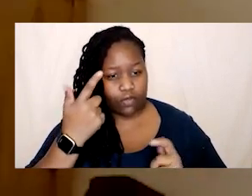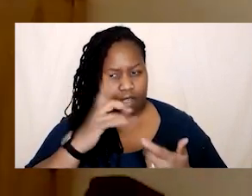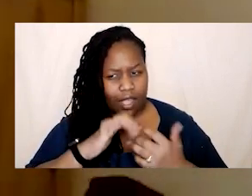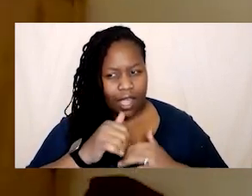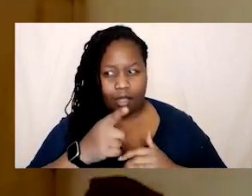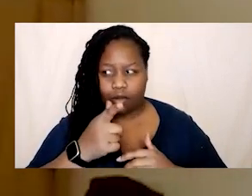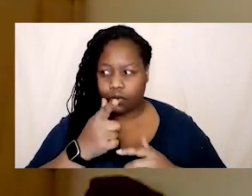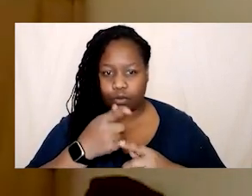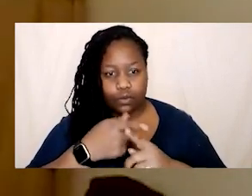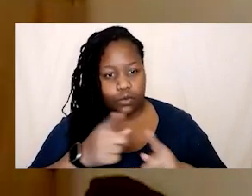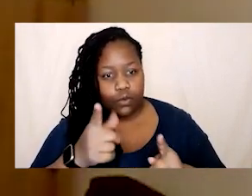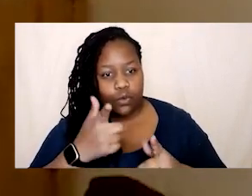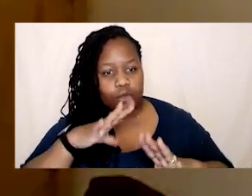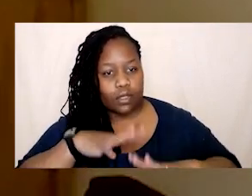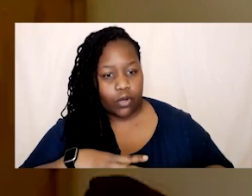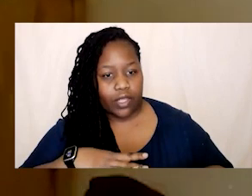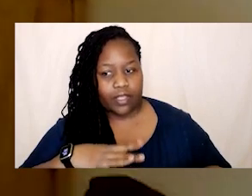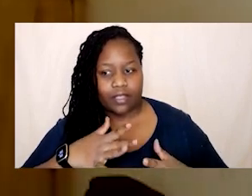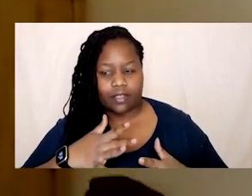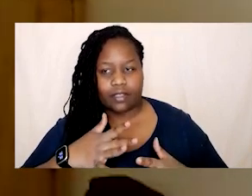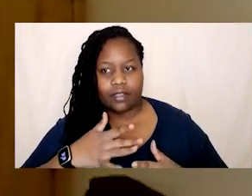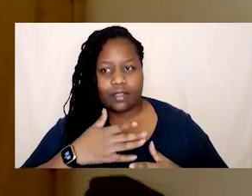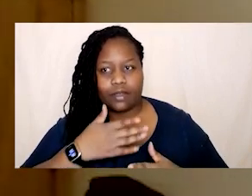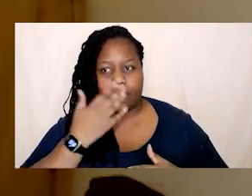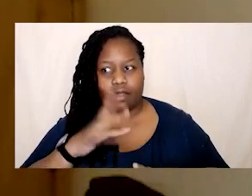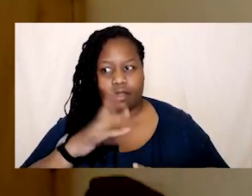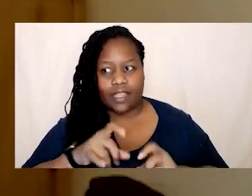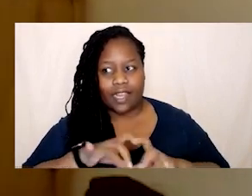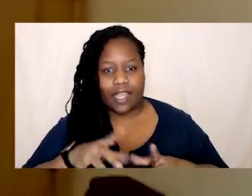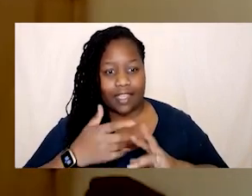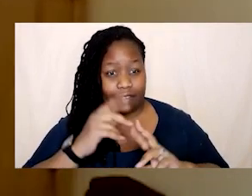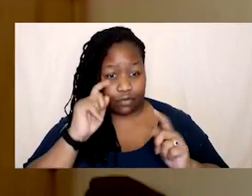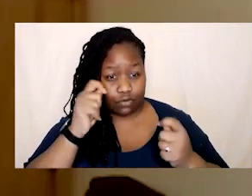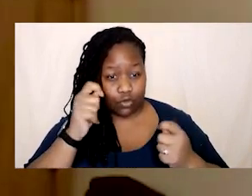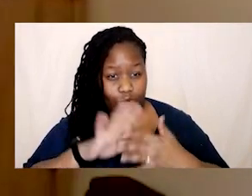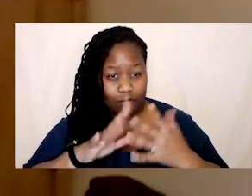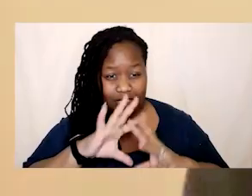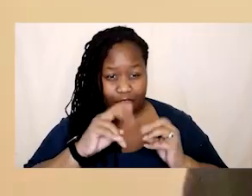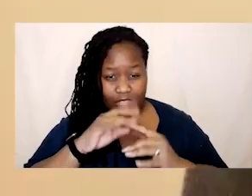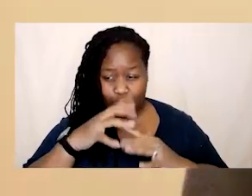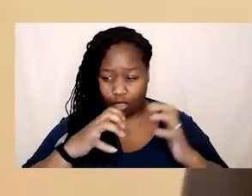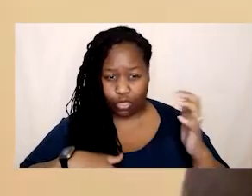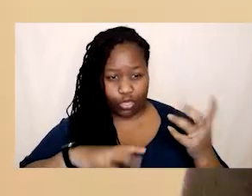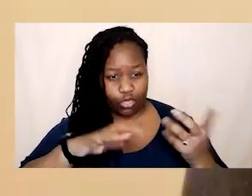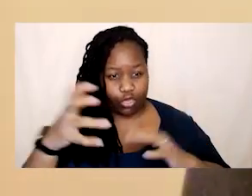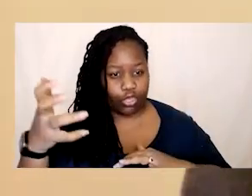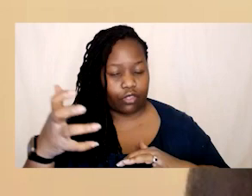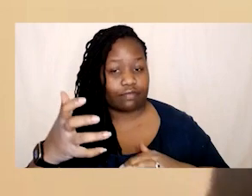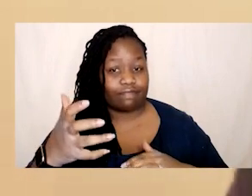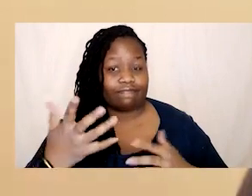do you take a break without feeling like if you do it might all fall apart you can't do it on your own